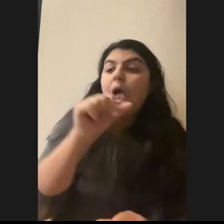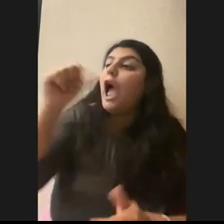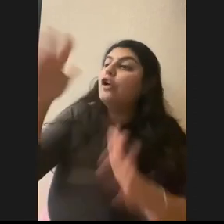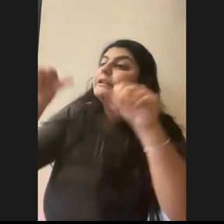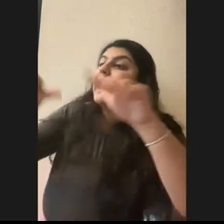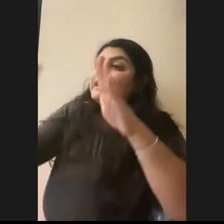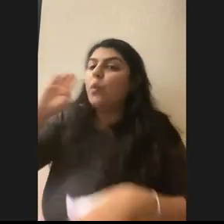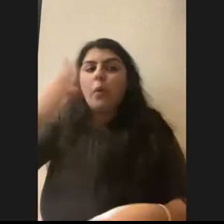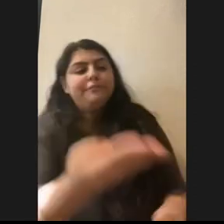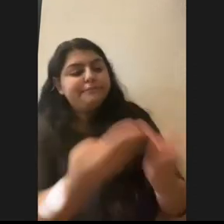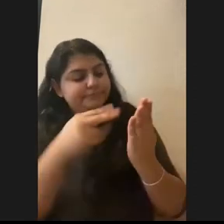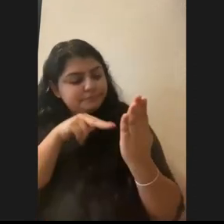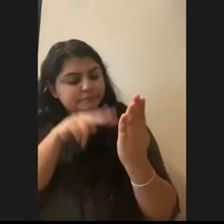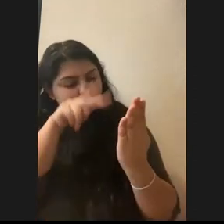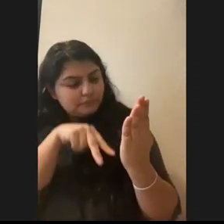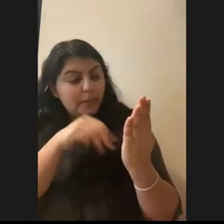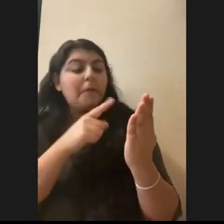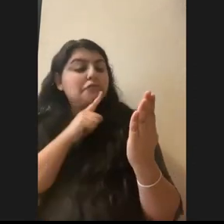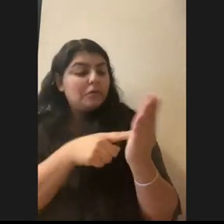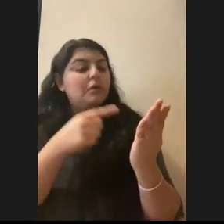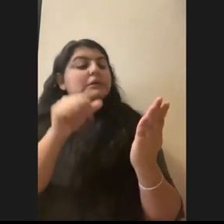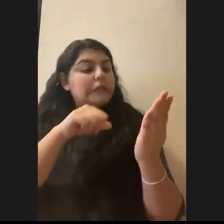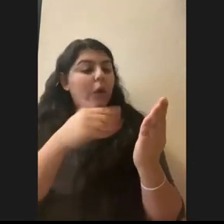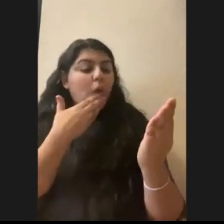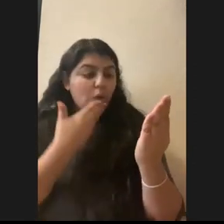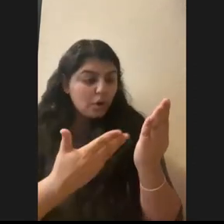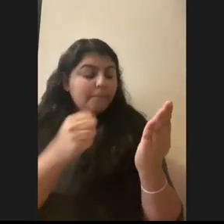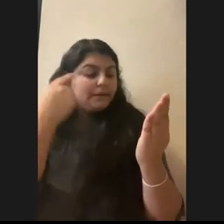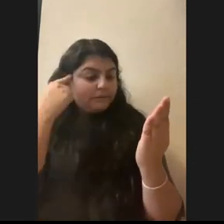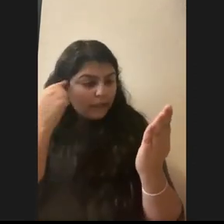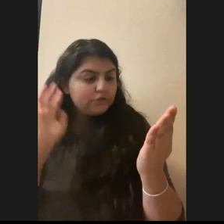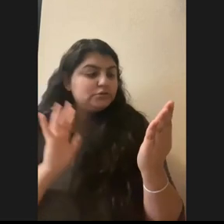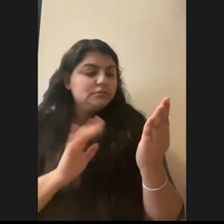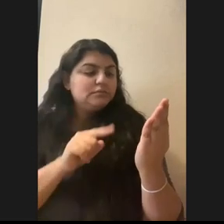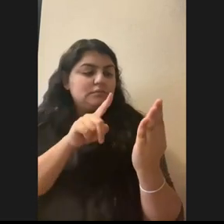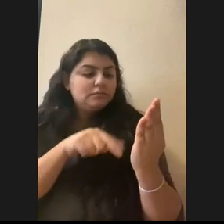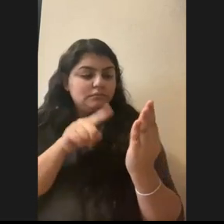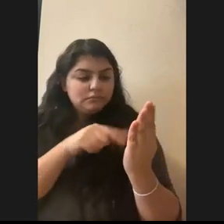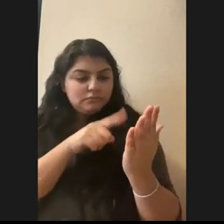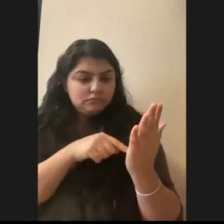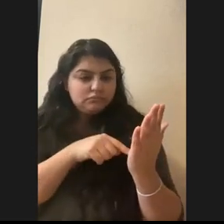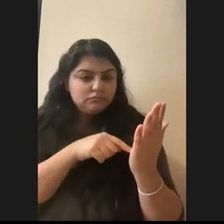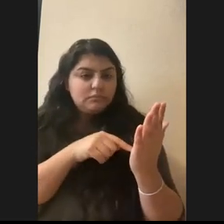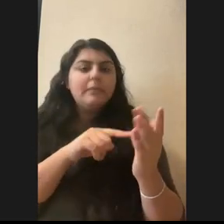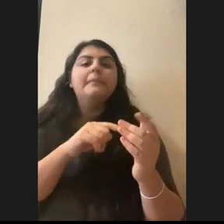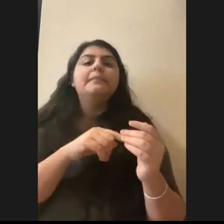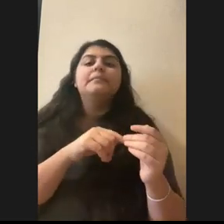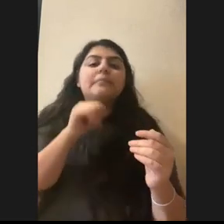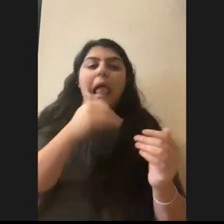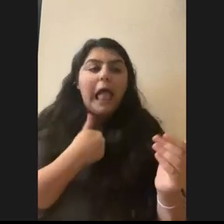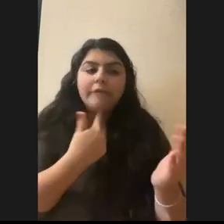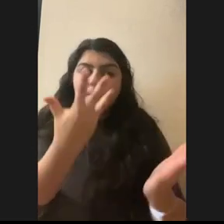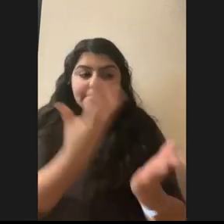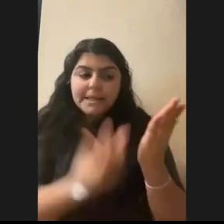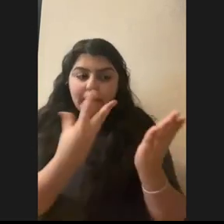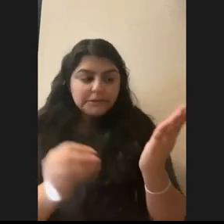make sure that the research is sound. It's good. Um, it's, you know, we don't have any gaps in the knowledge or